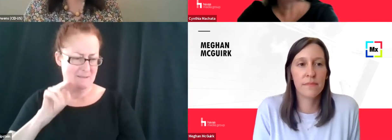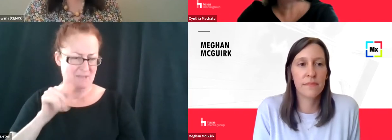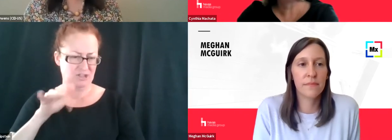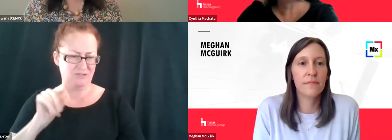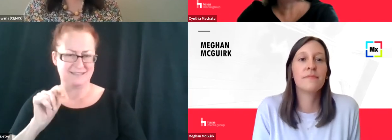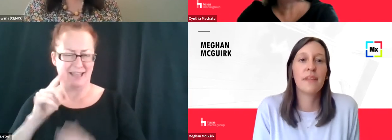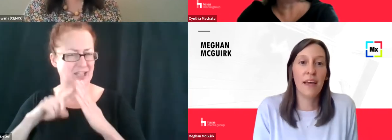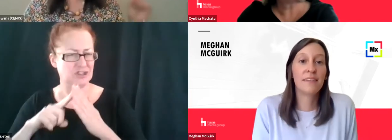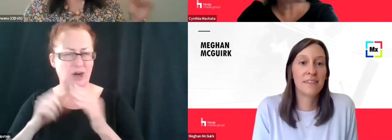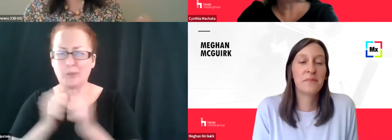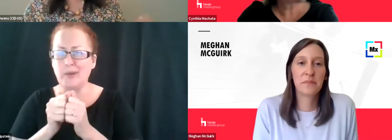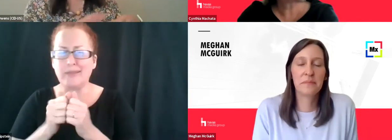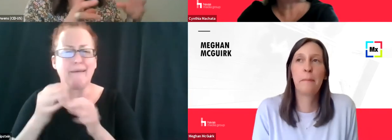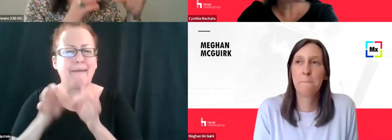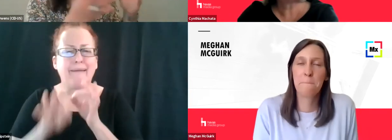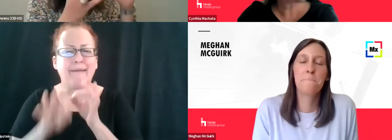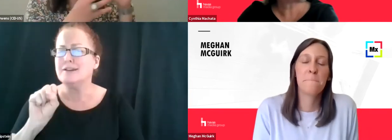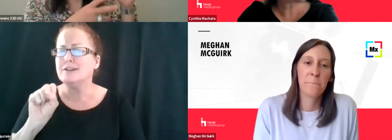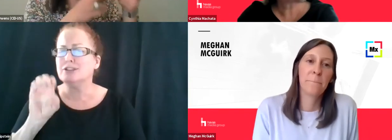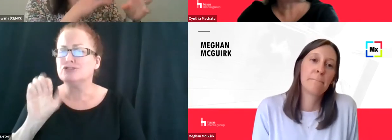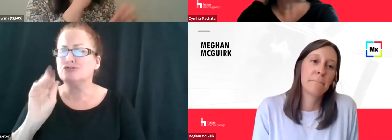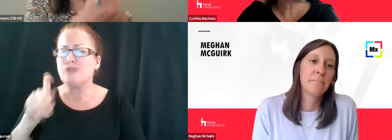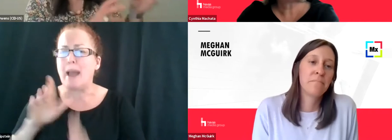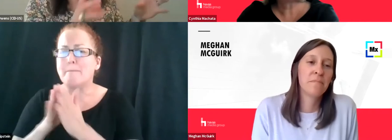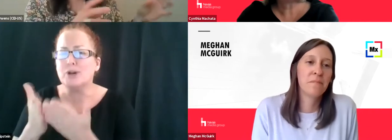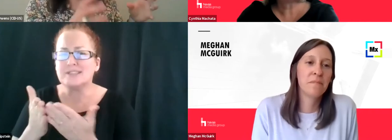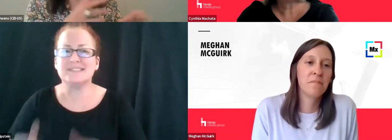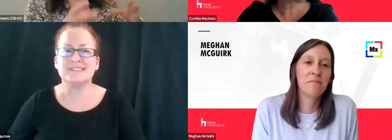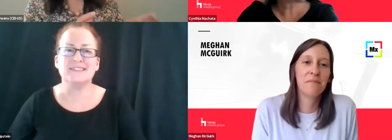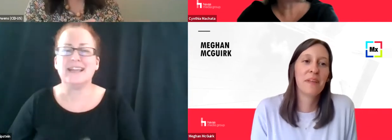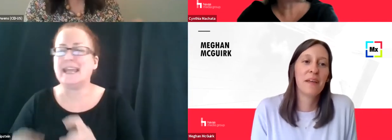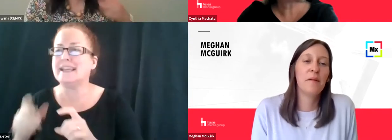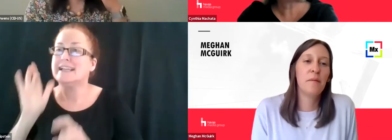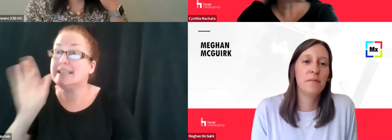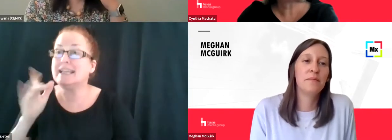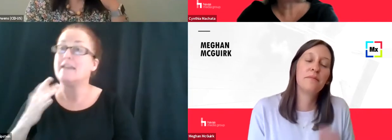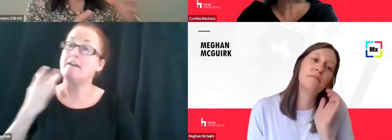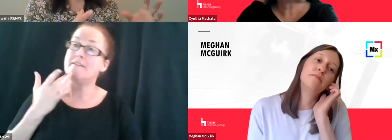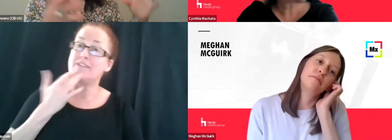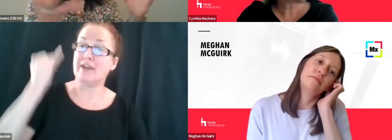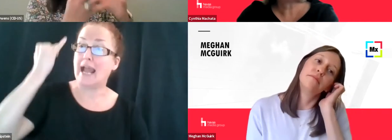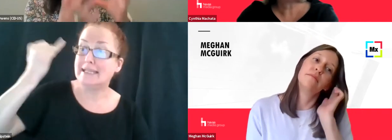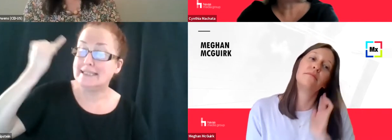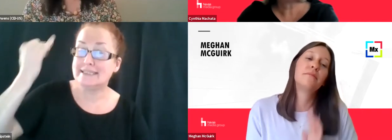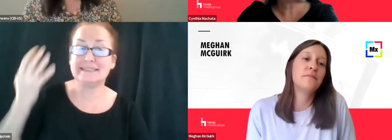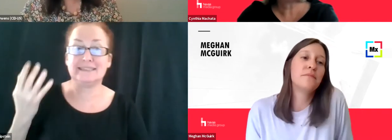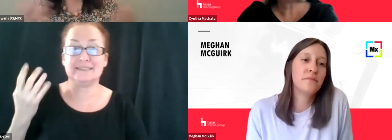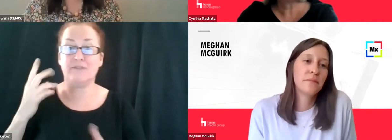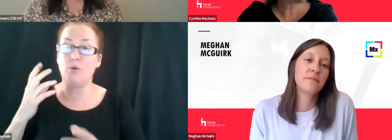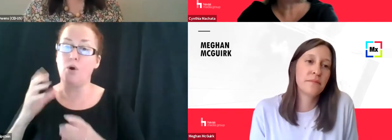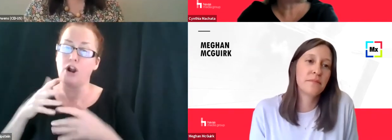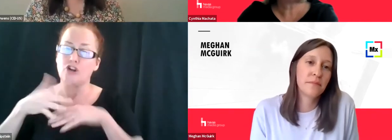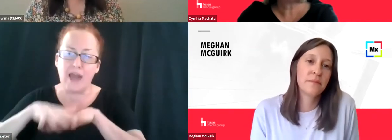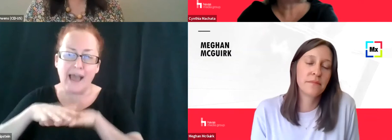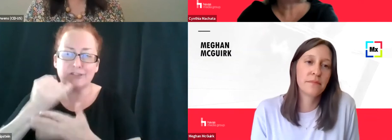scrapbooks. They were just, they were just saving up, you know, my favorite ideas from the internet and putting them on a page. And